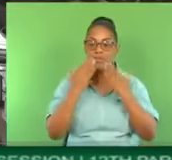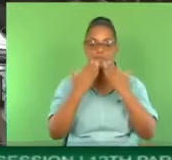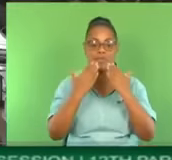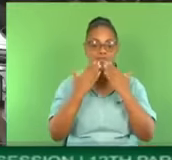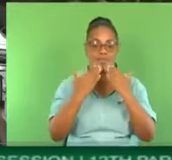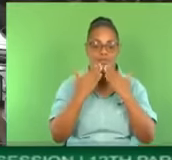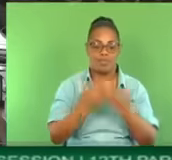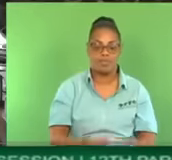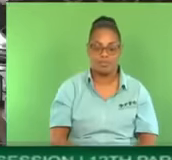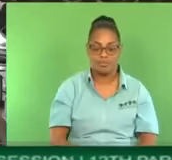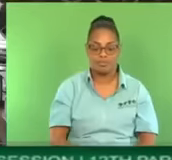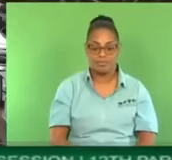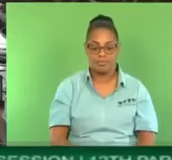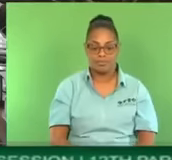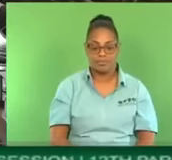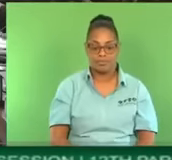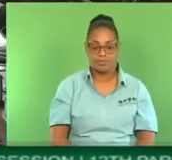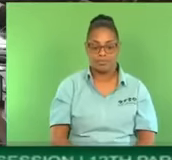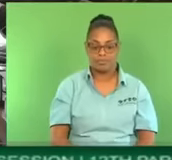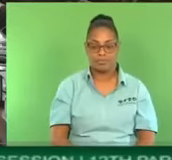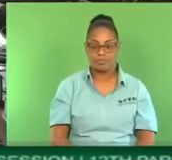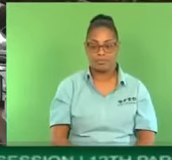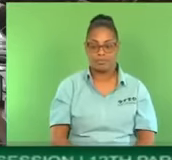Member for Oropoge East.